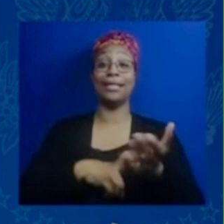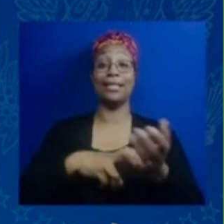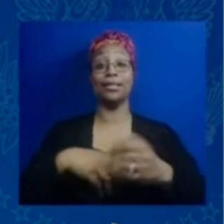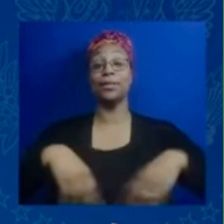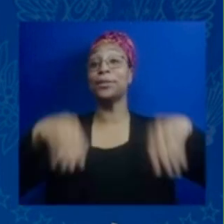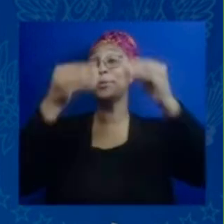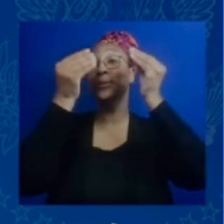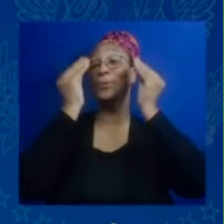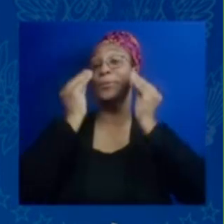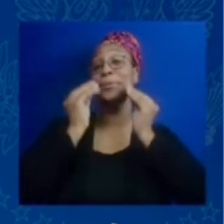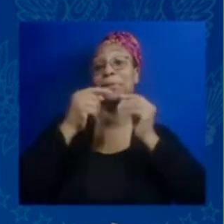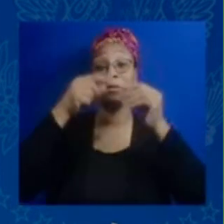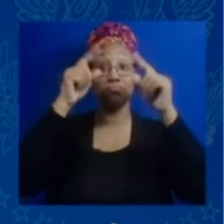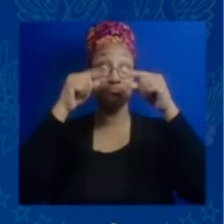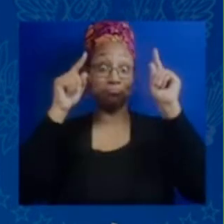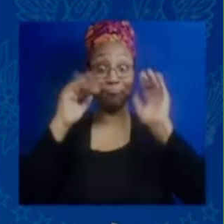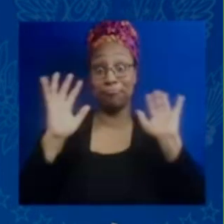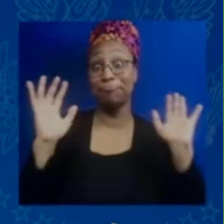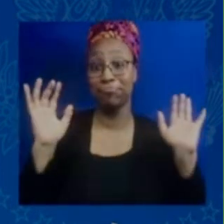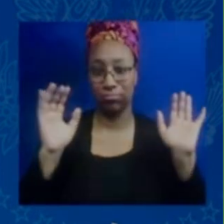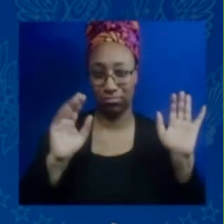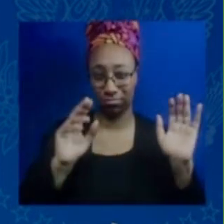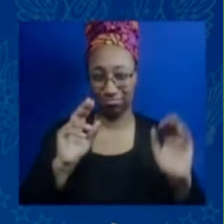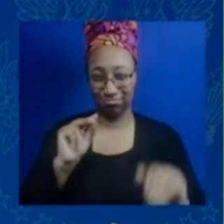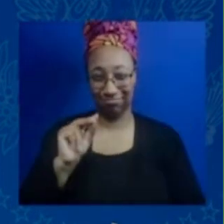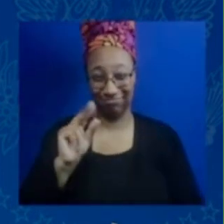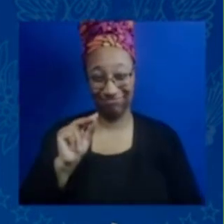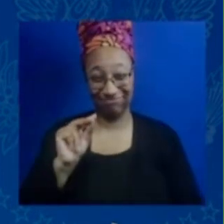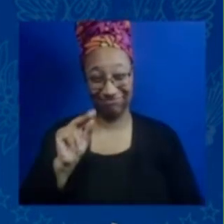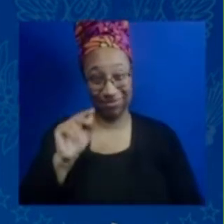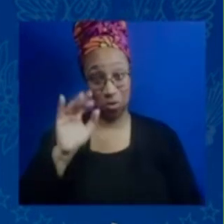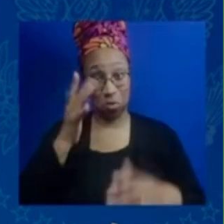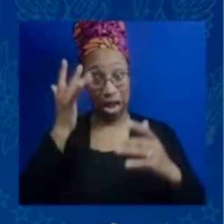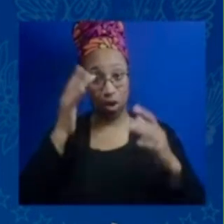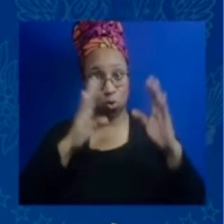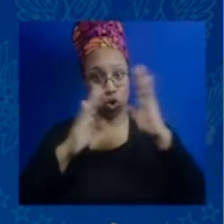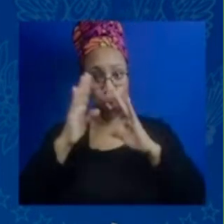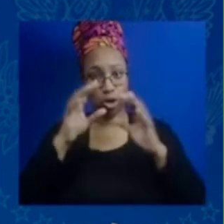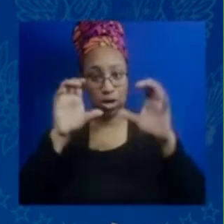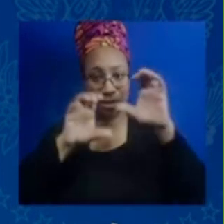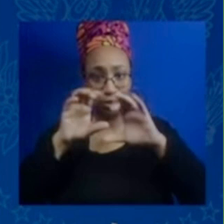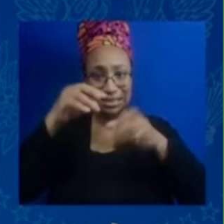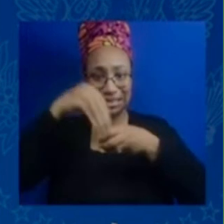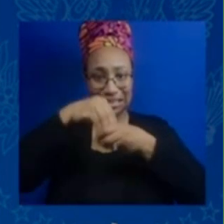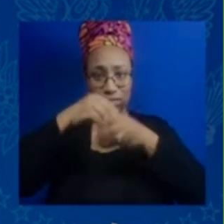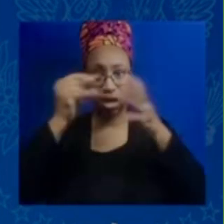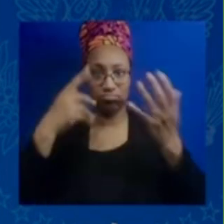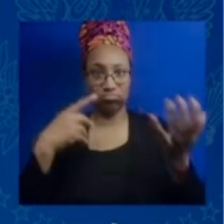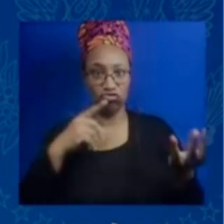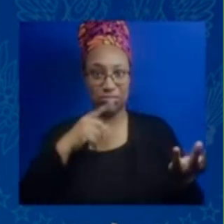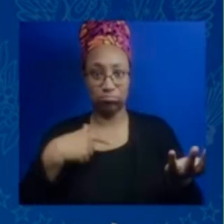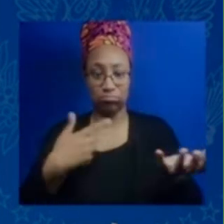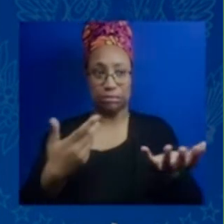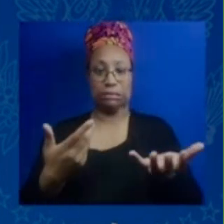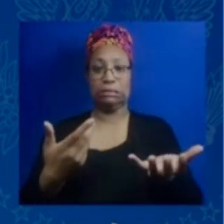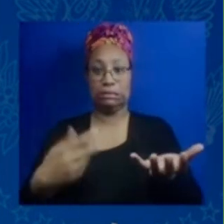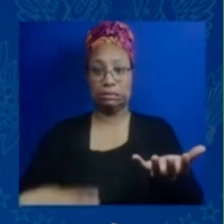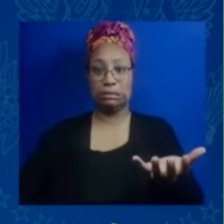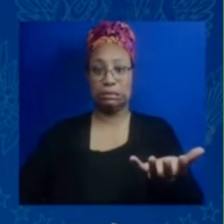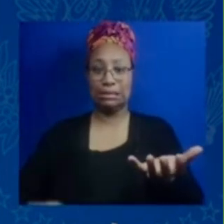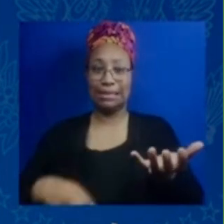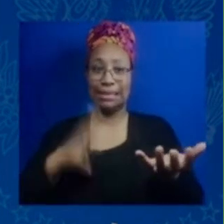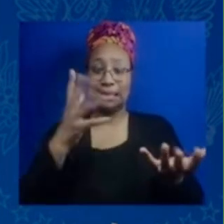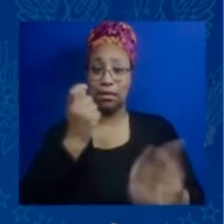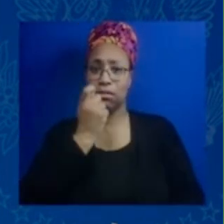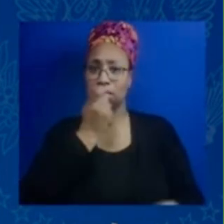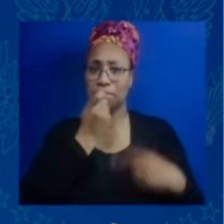the reality is we were all concerned we were worried we didn't know you know we lipstick was the furthest from our